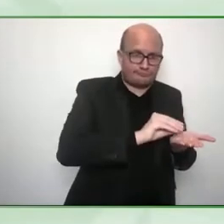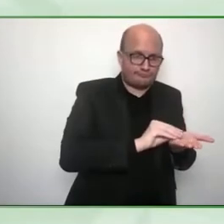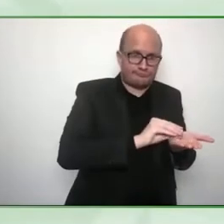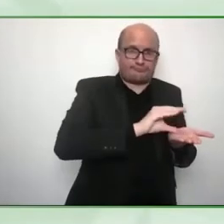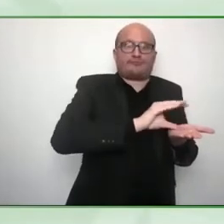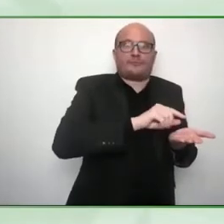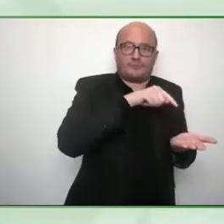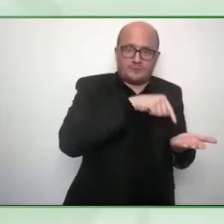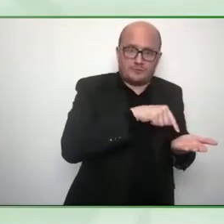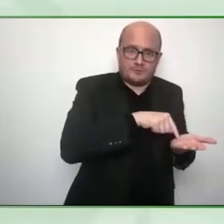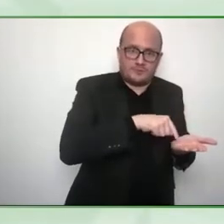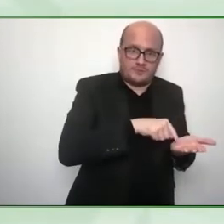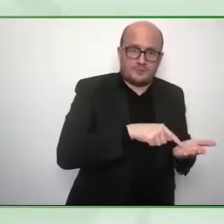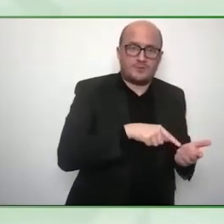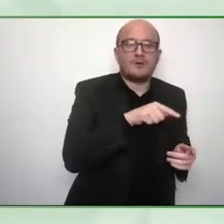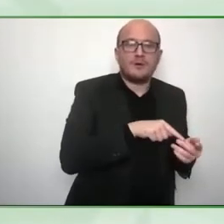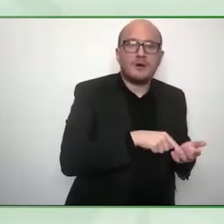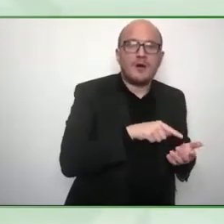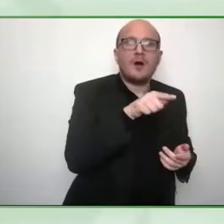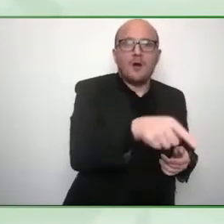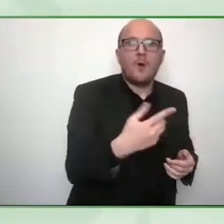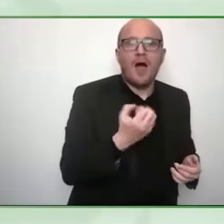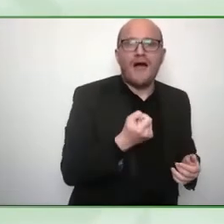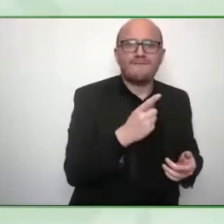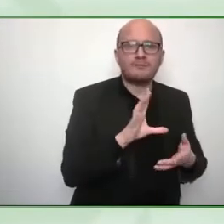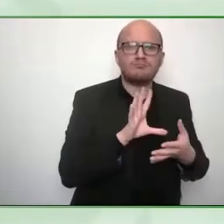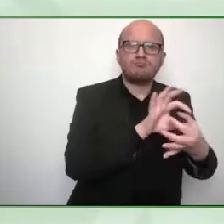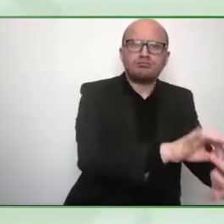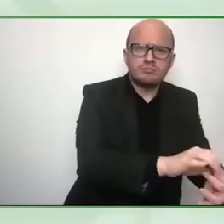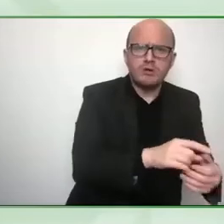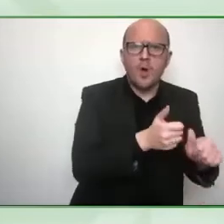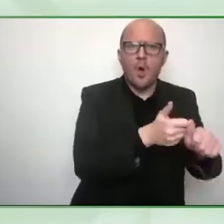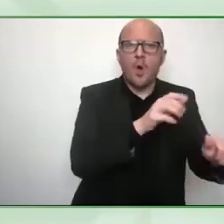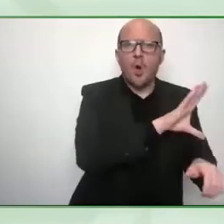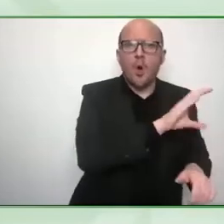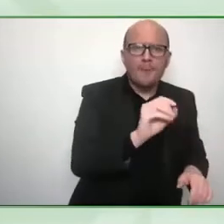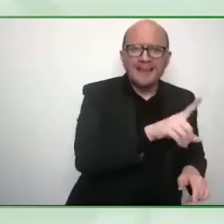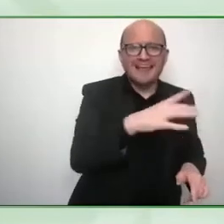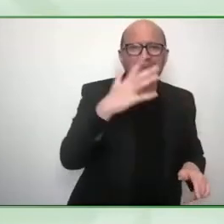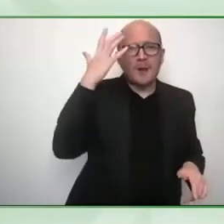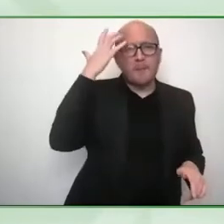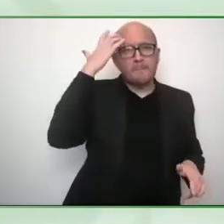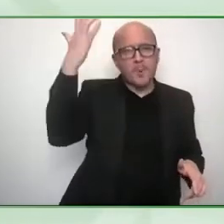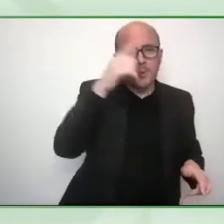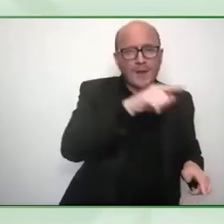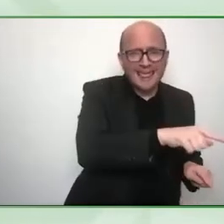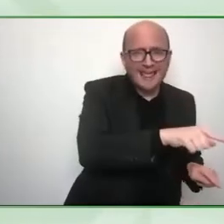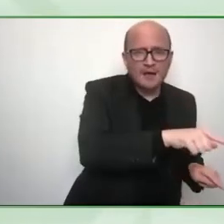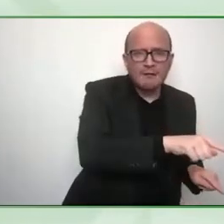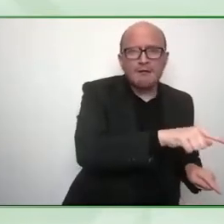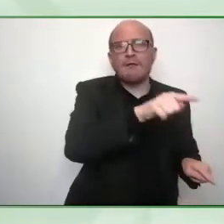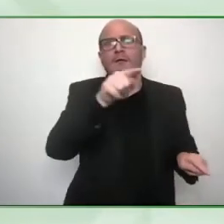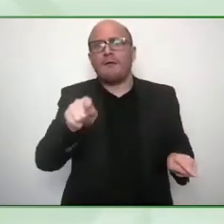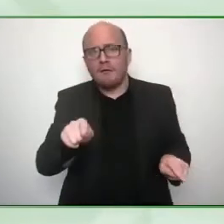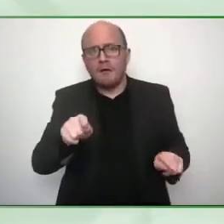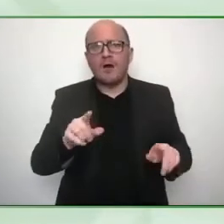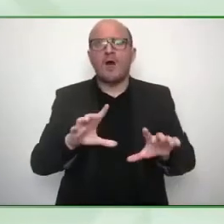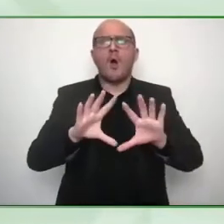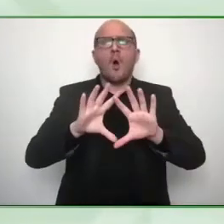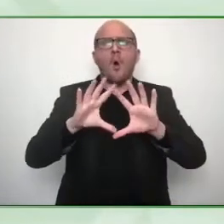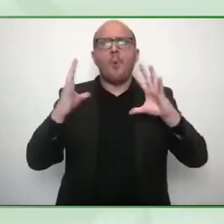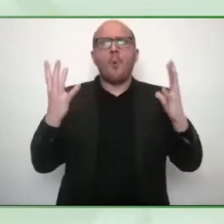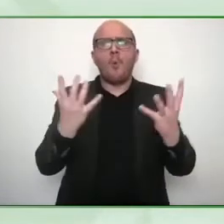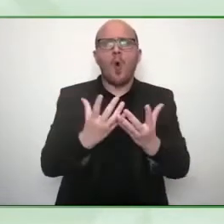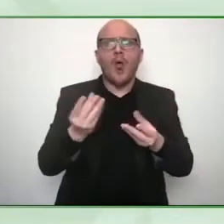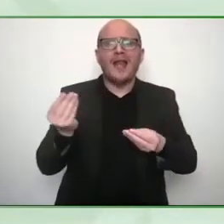and we also have industry partners like the world economic forum tied to local government affiliated organizations